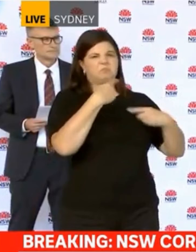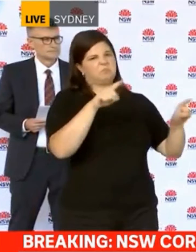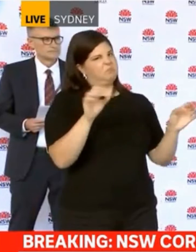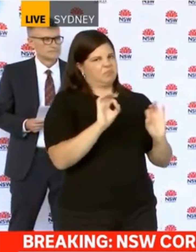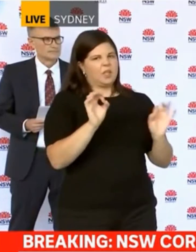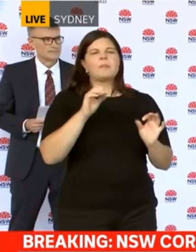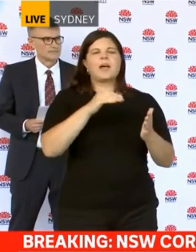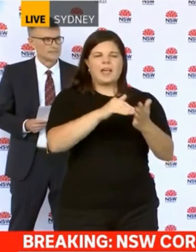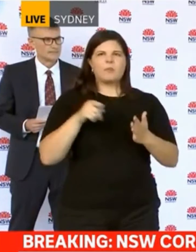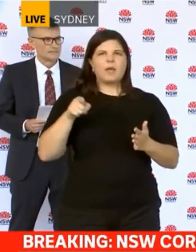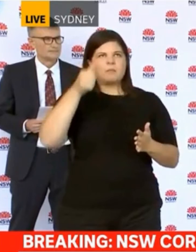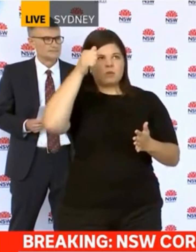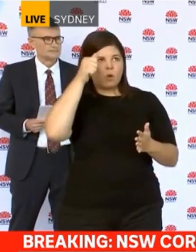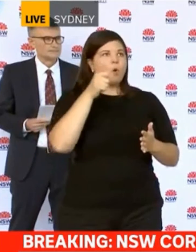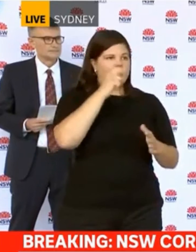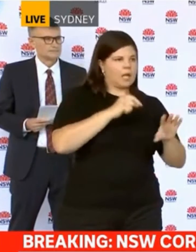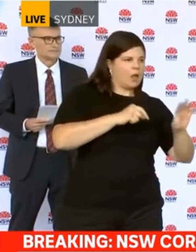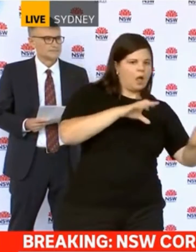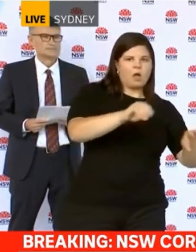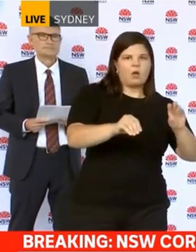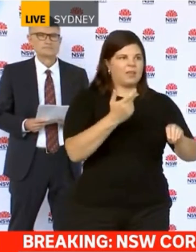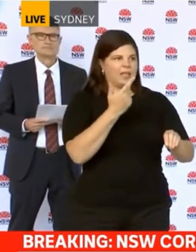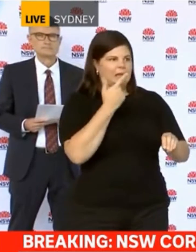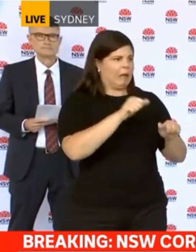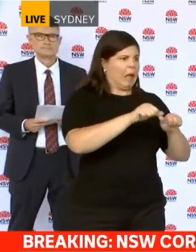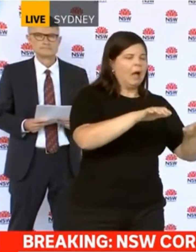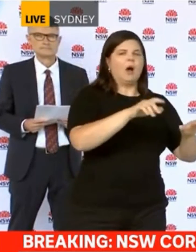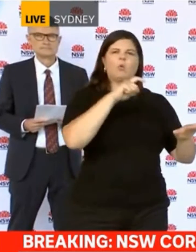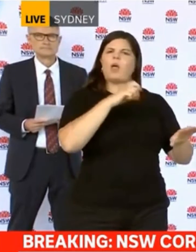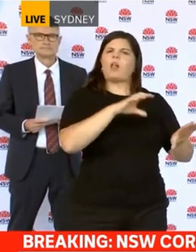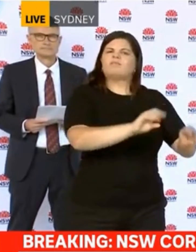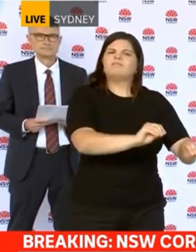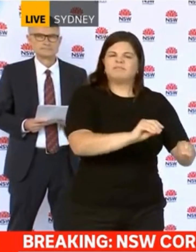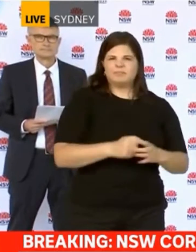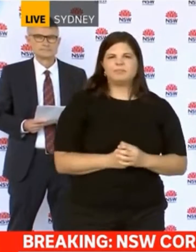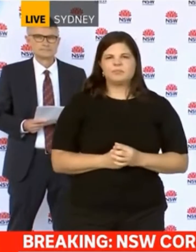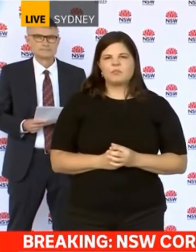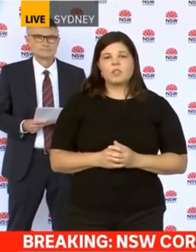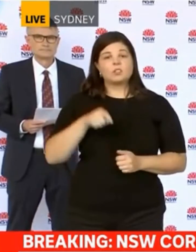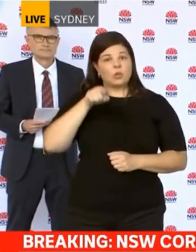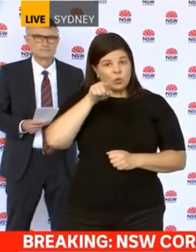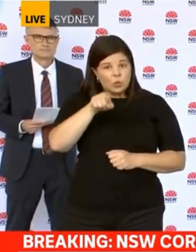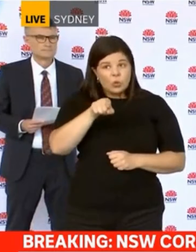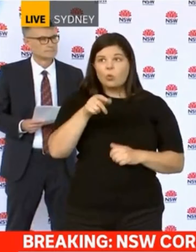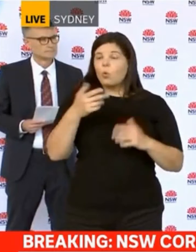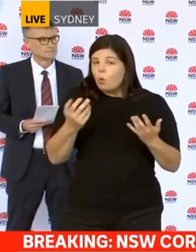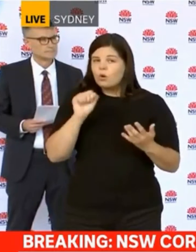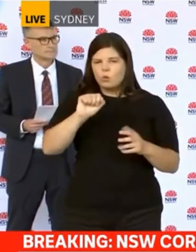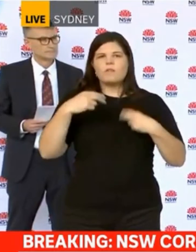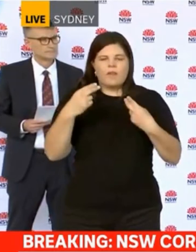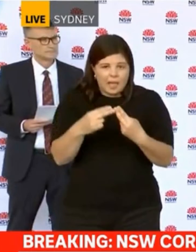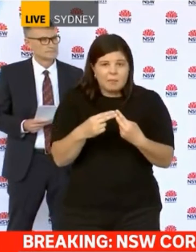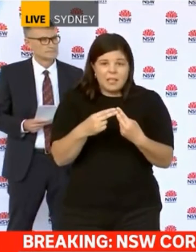top of it as soon as possible and that's really really important. So if you do have someone in your family or if you are someone who's been contacted by health